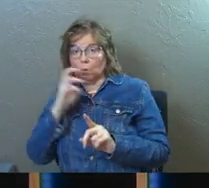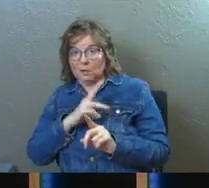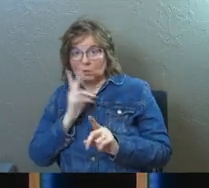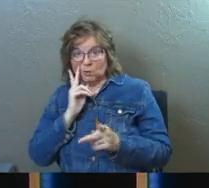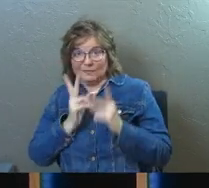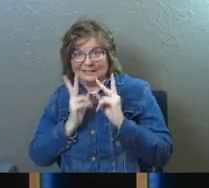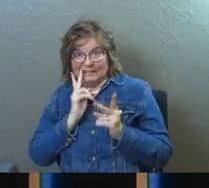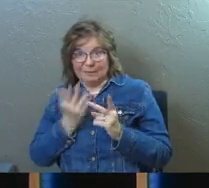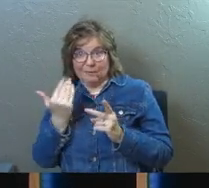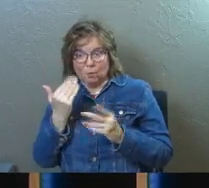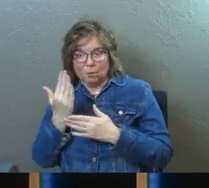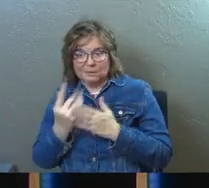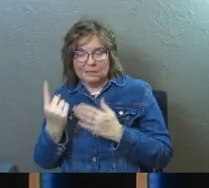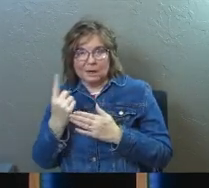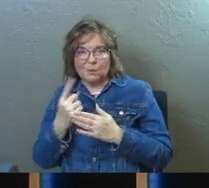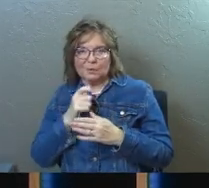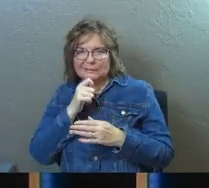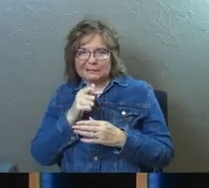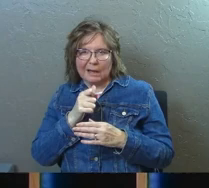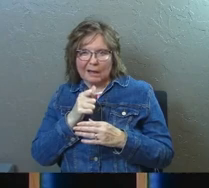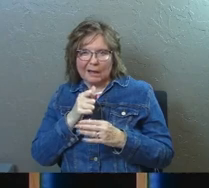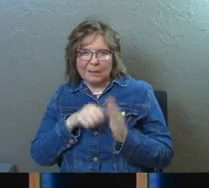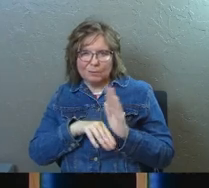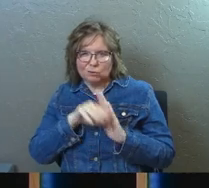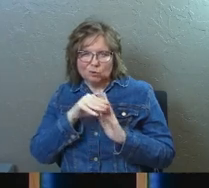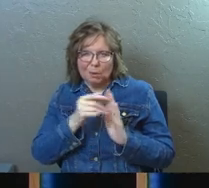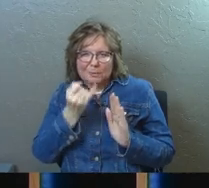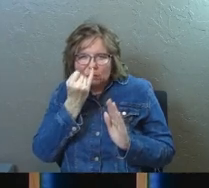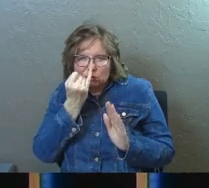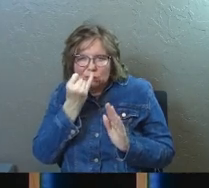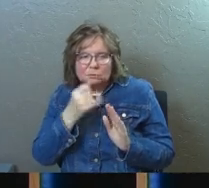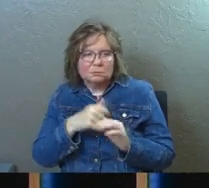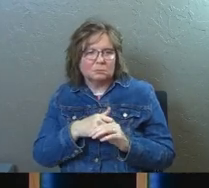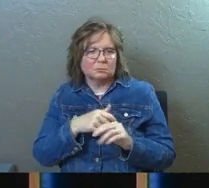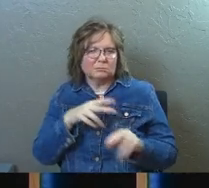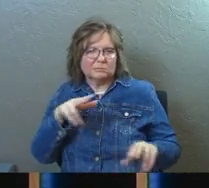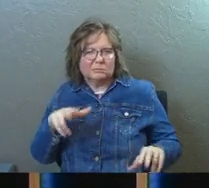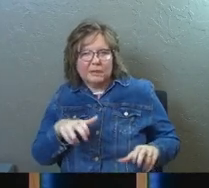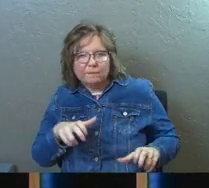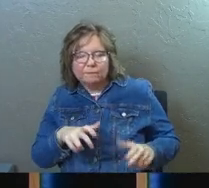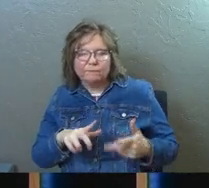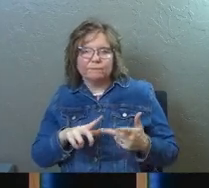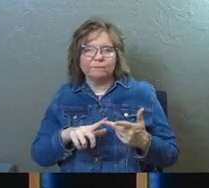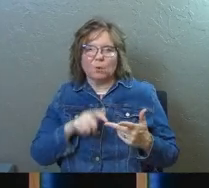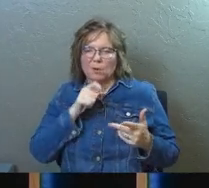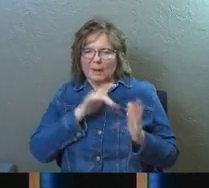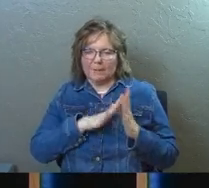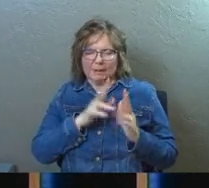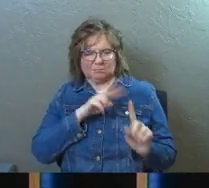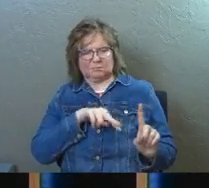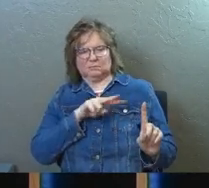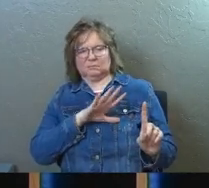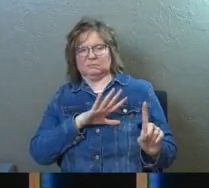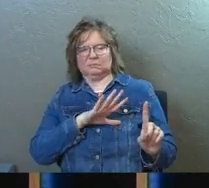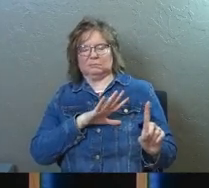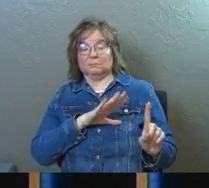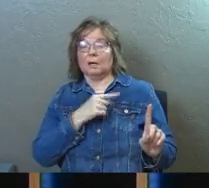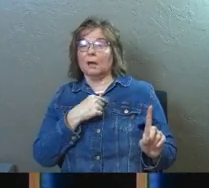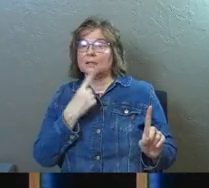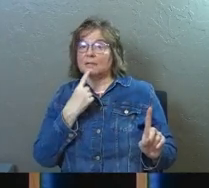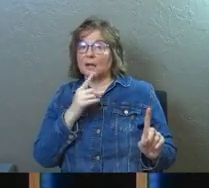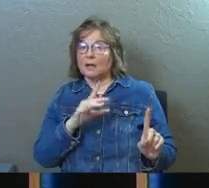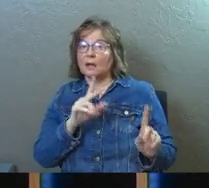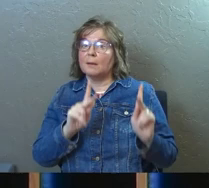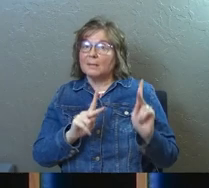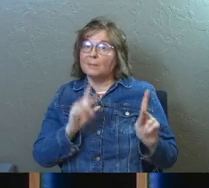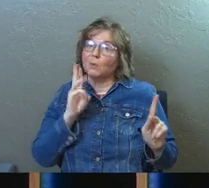that you've seen where someone was immature or they were selfish or they were self-centered or something was unbiblical that was happening. I'll just say